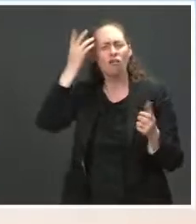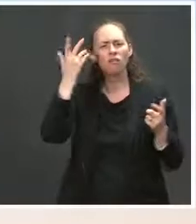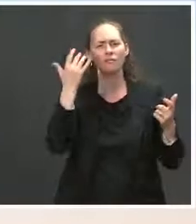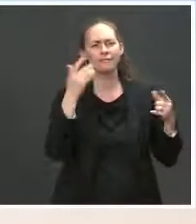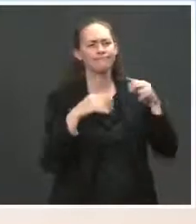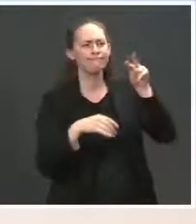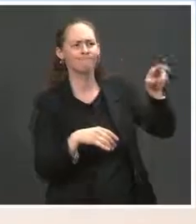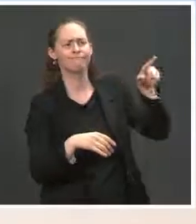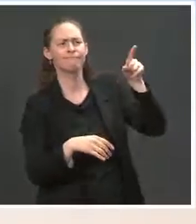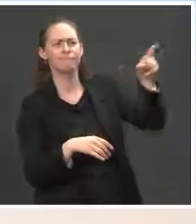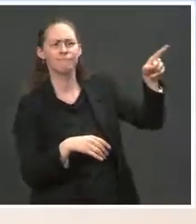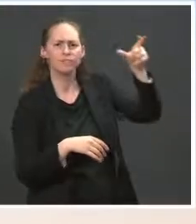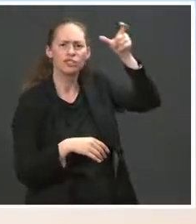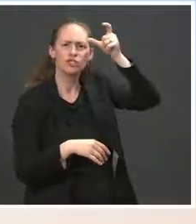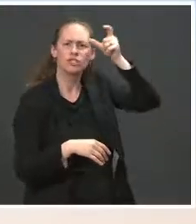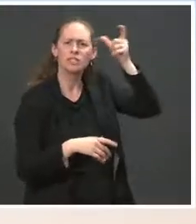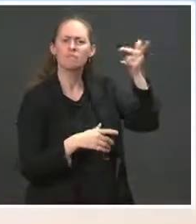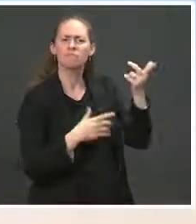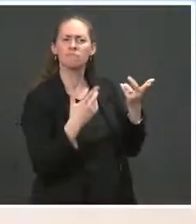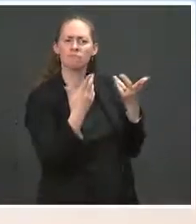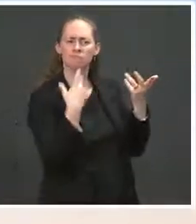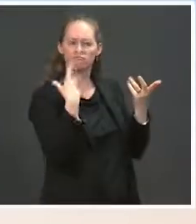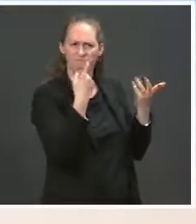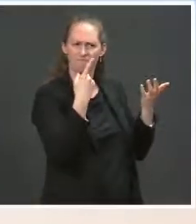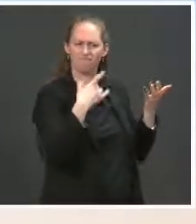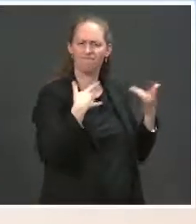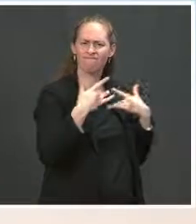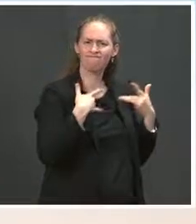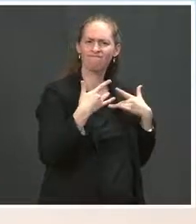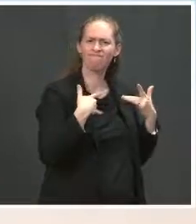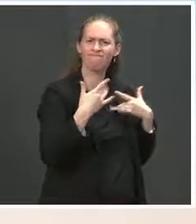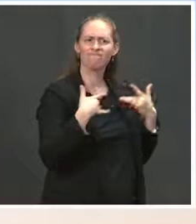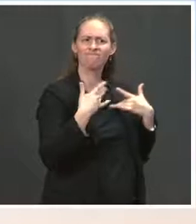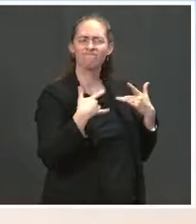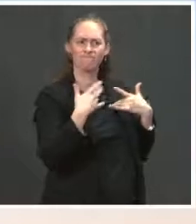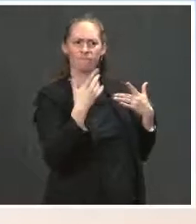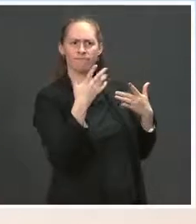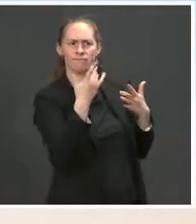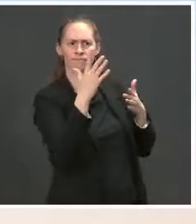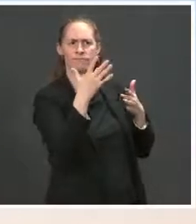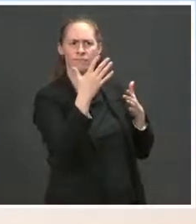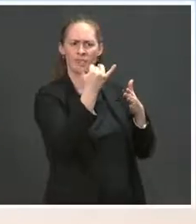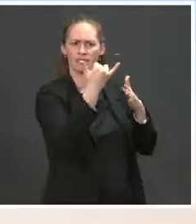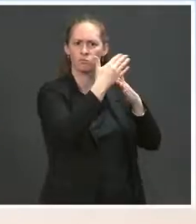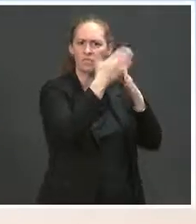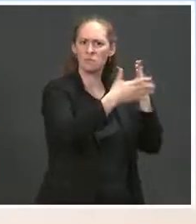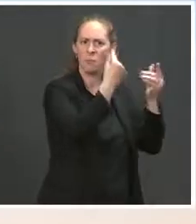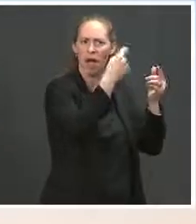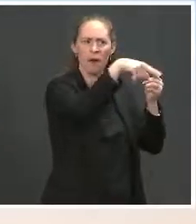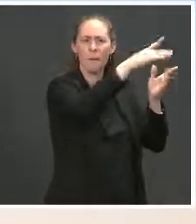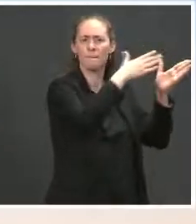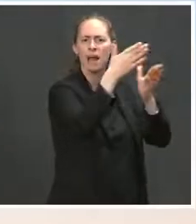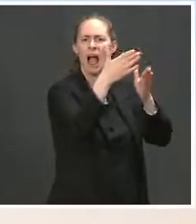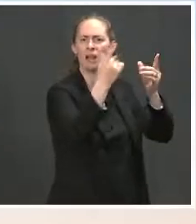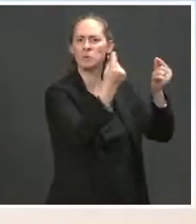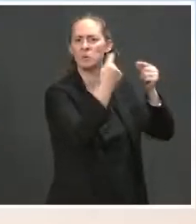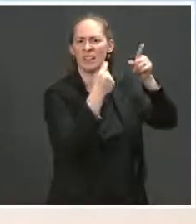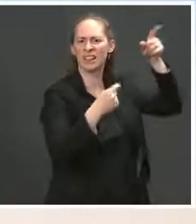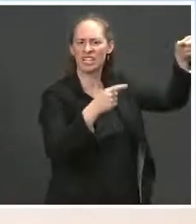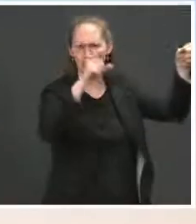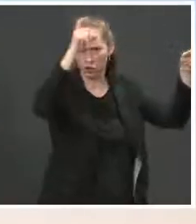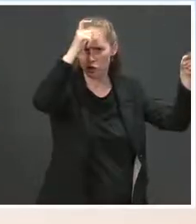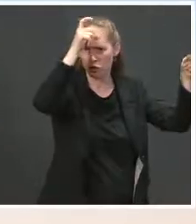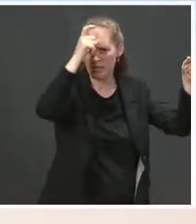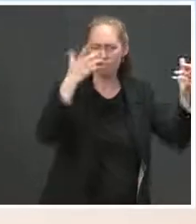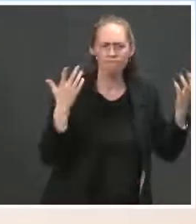that Turkey has about potential this weekend's activities? Ms. I certainly understand all the questions. I just don't have anything to I'm not going to